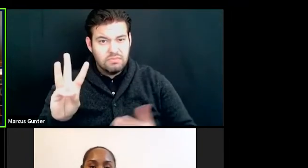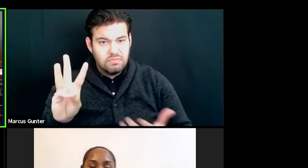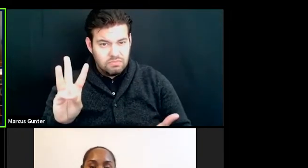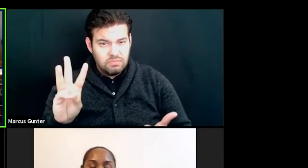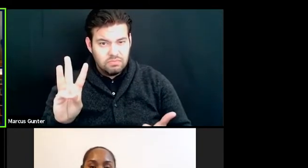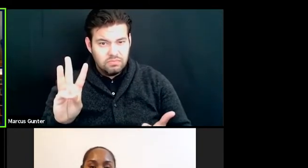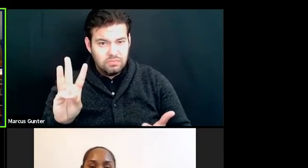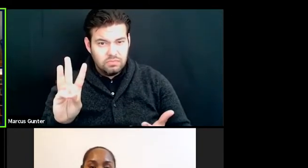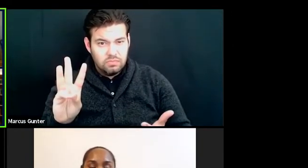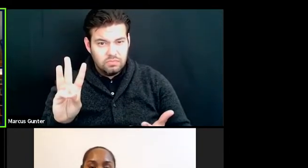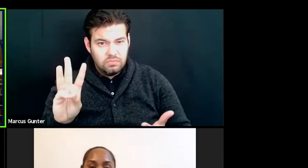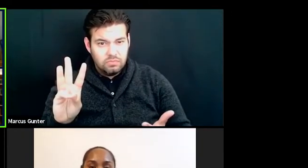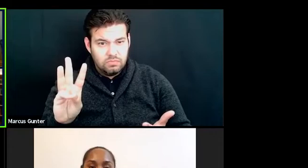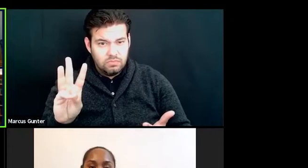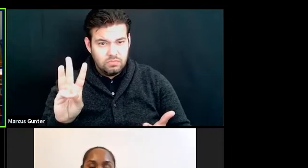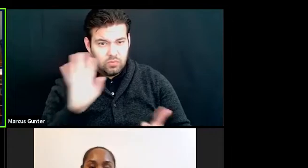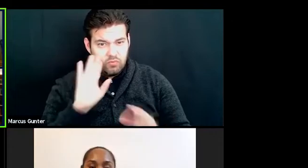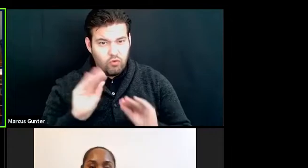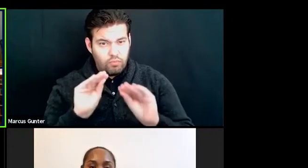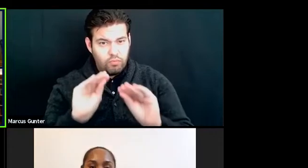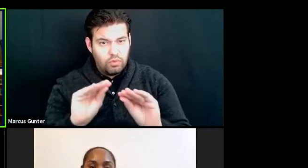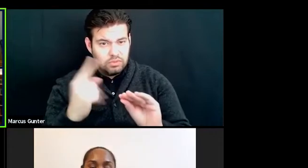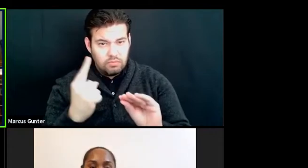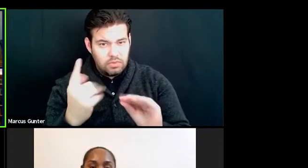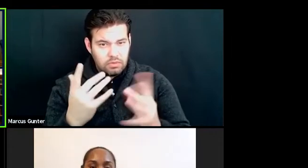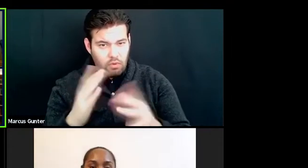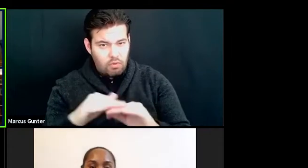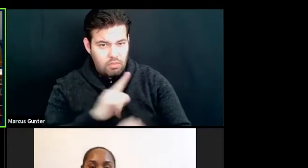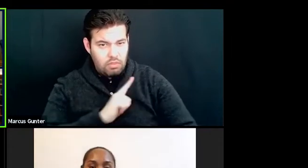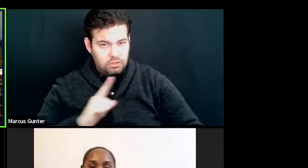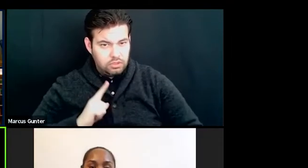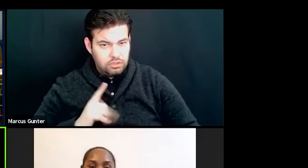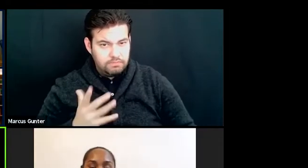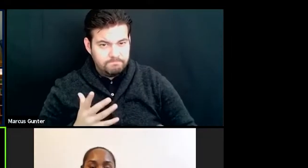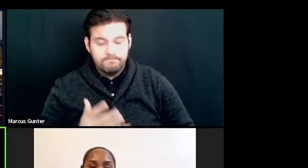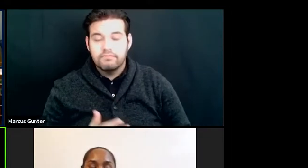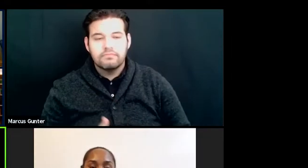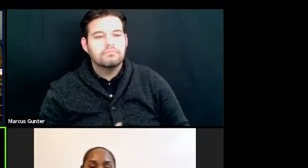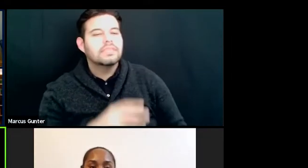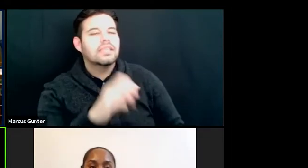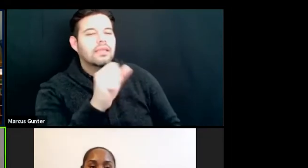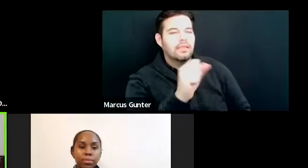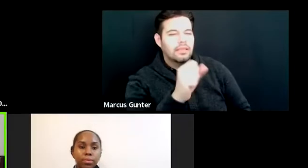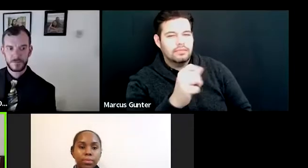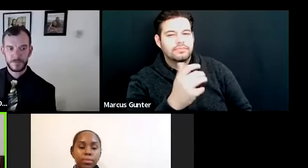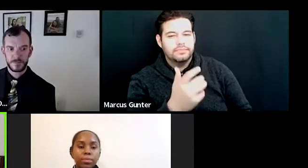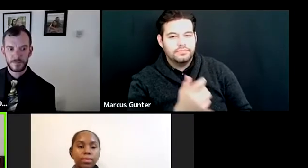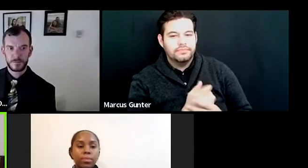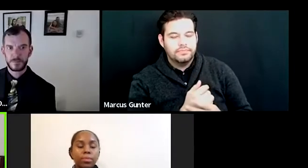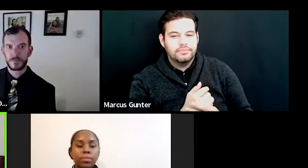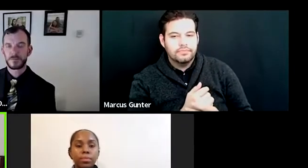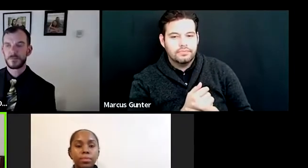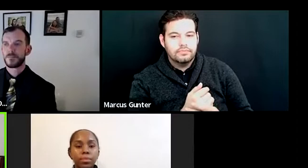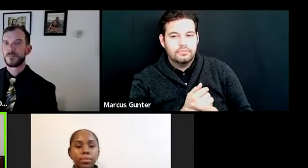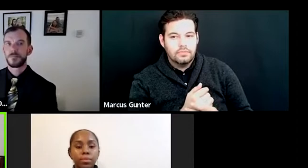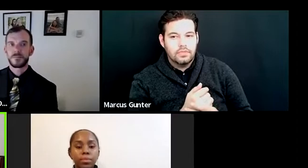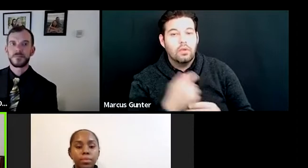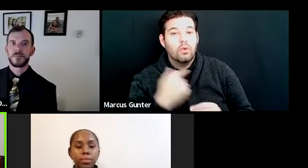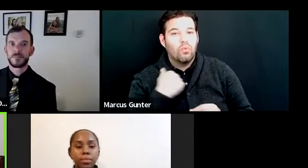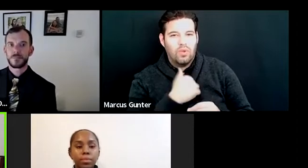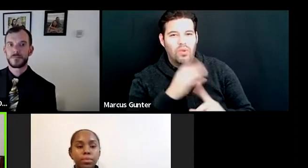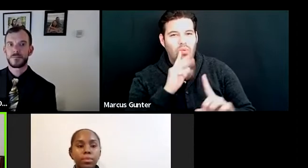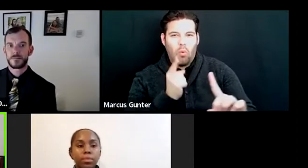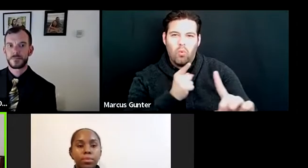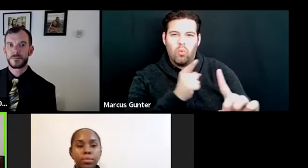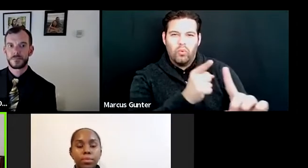is just some legislation? Yeah. So, um, we're certainly moving in that